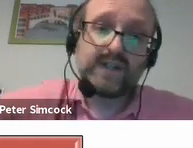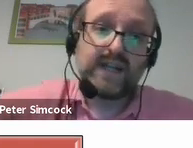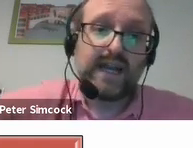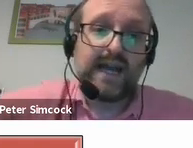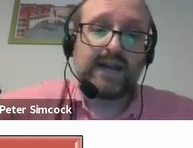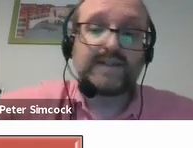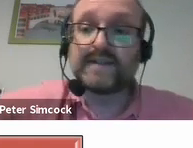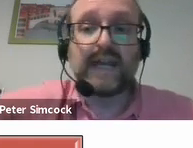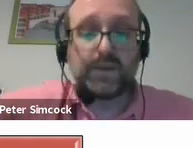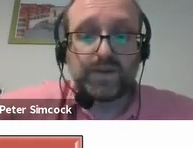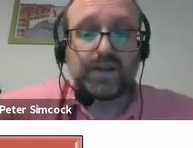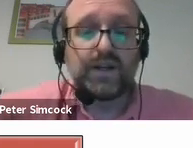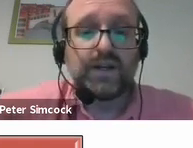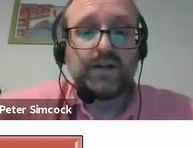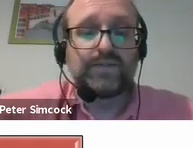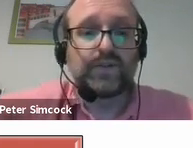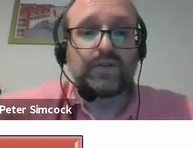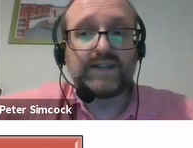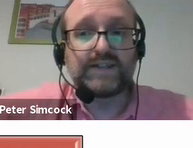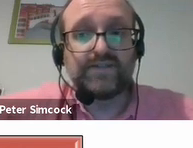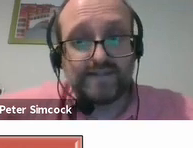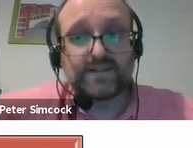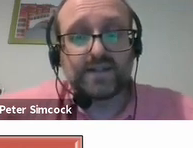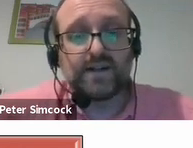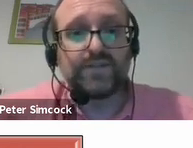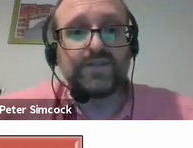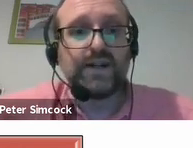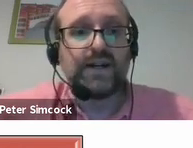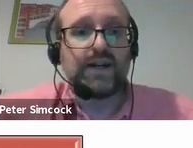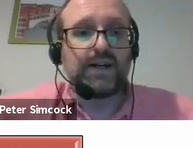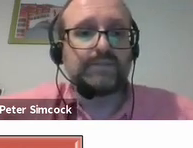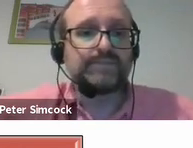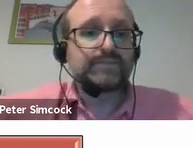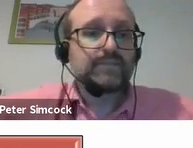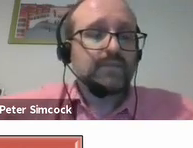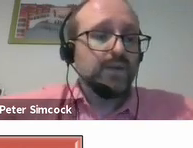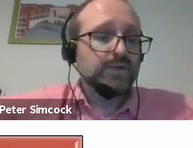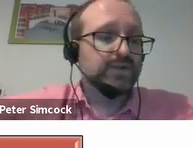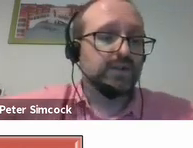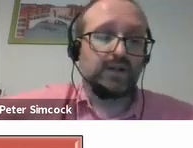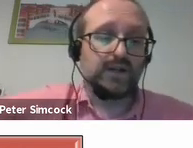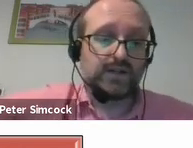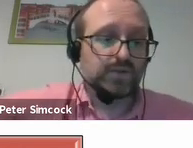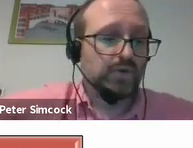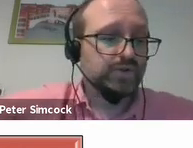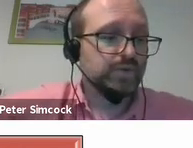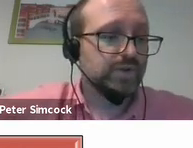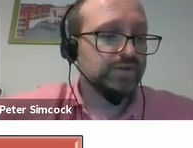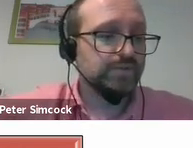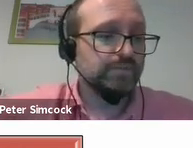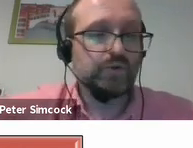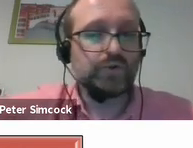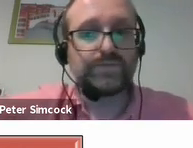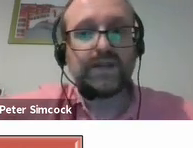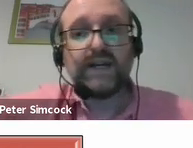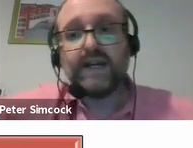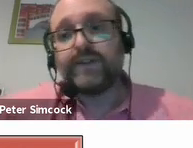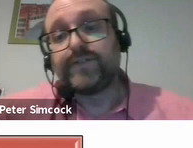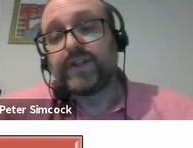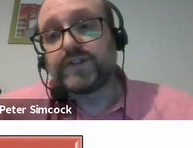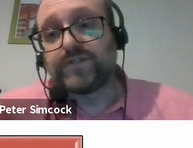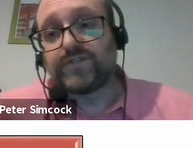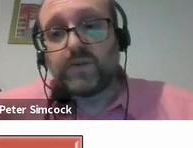to educate anne and stayed with her for the rest of anne's life um which was as a one-to-one support